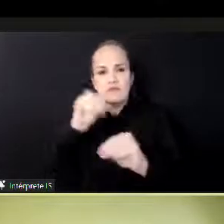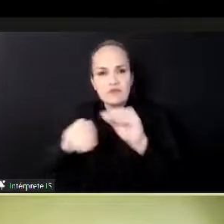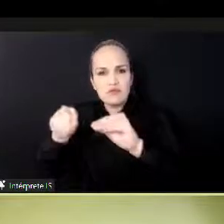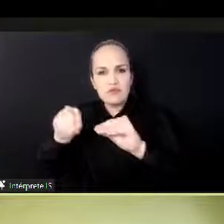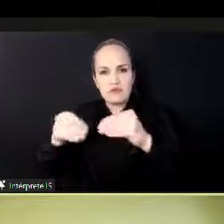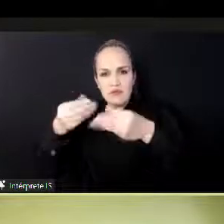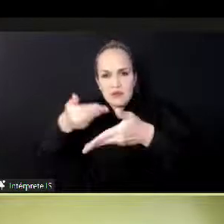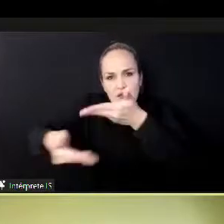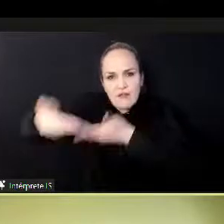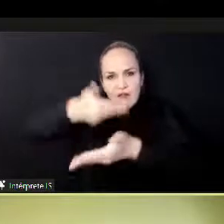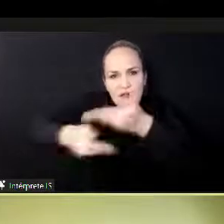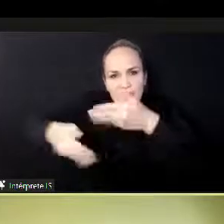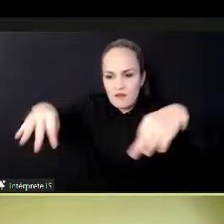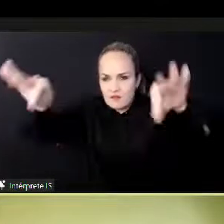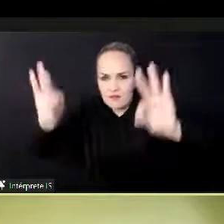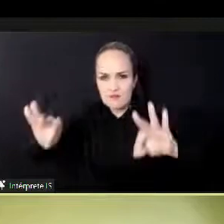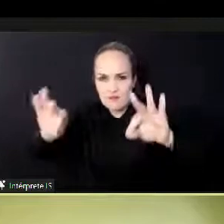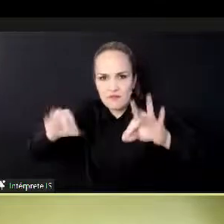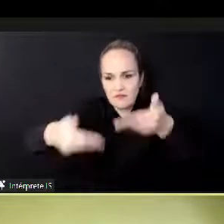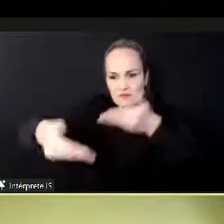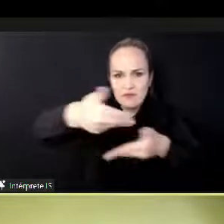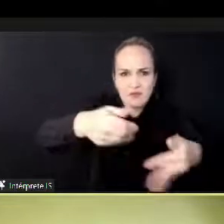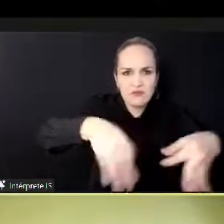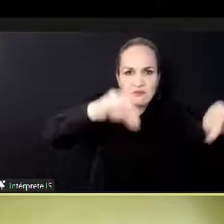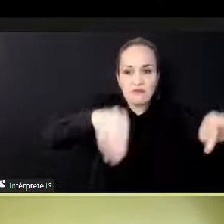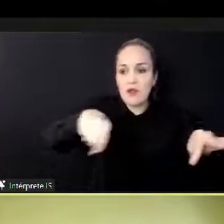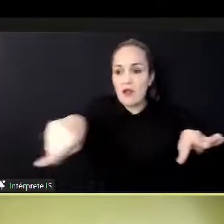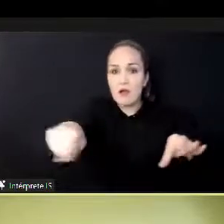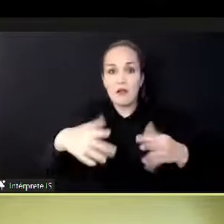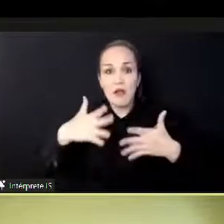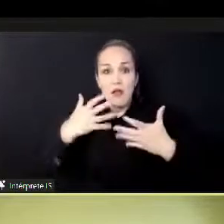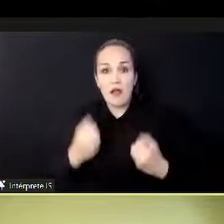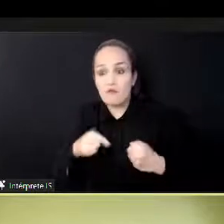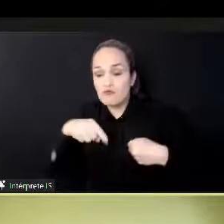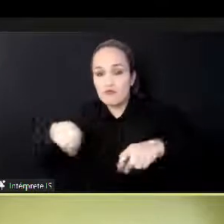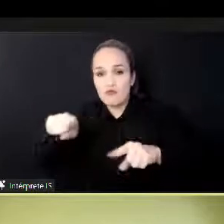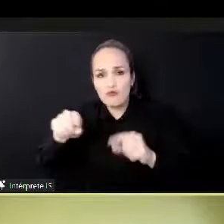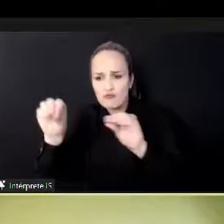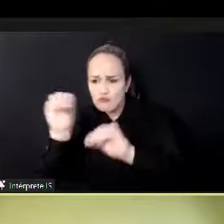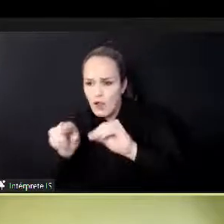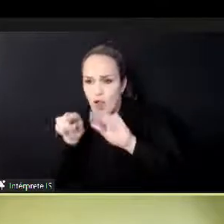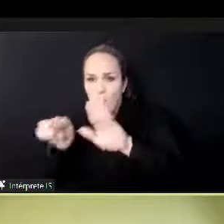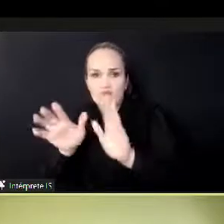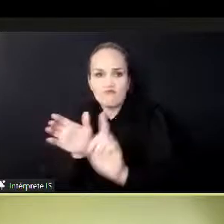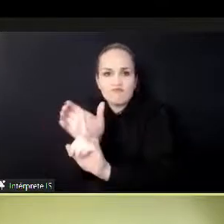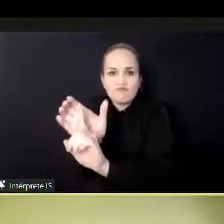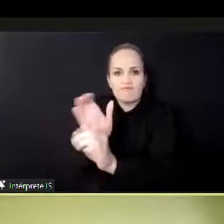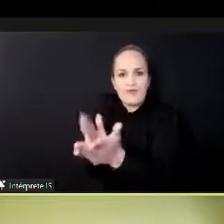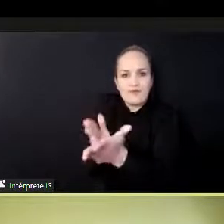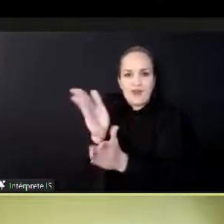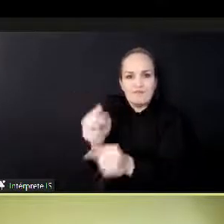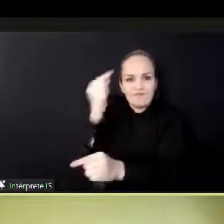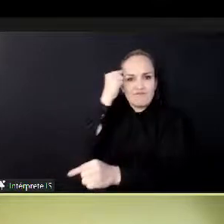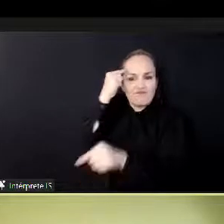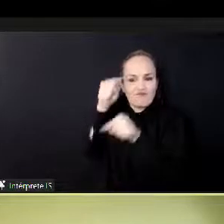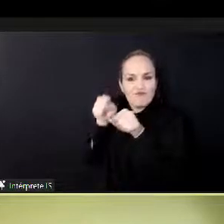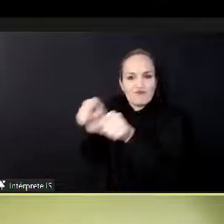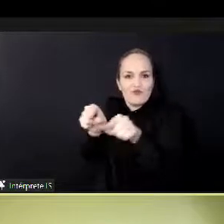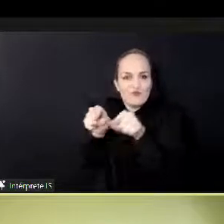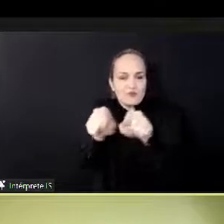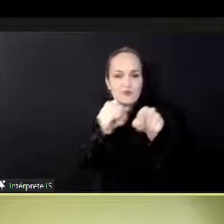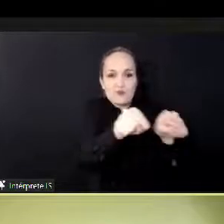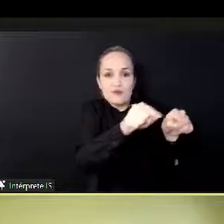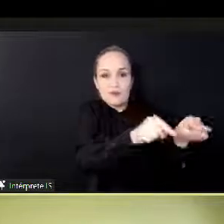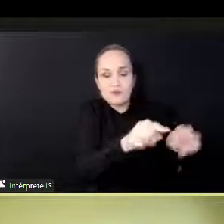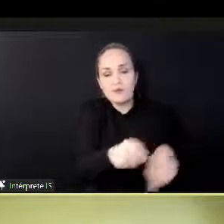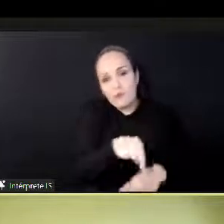trademarks. And, uh, uh, have also the Arusha protocol for plant varieties, and we have the Swakamon protocol